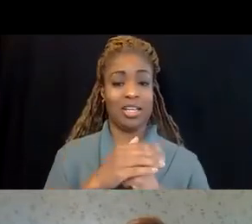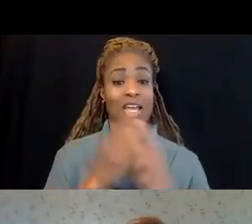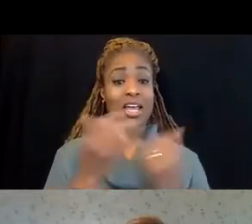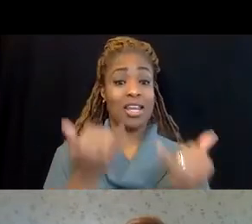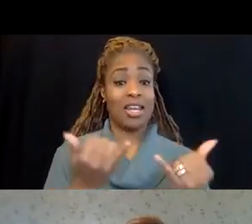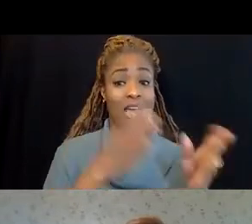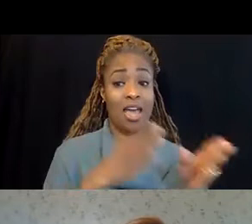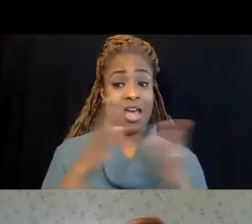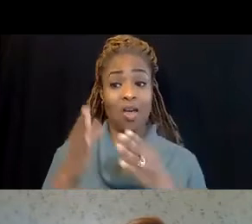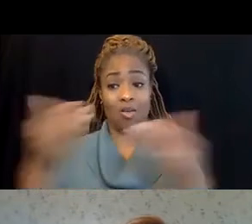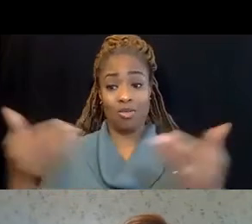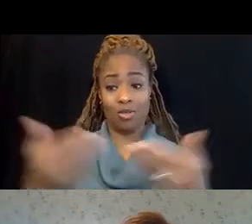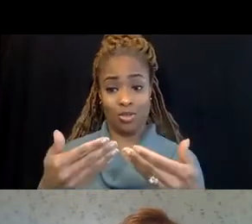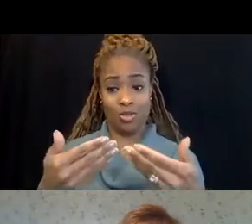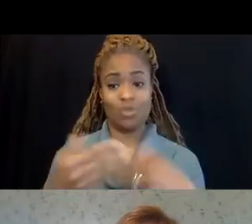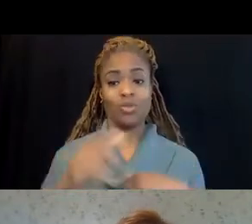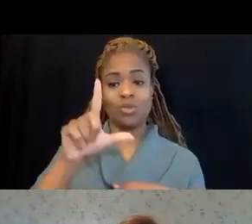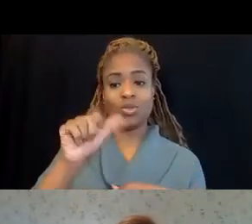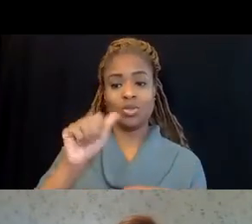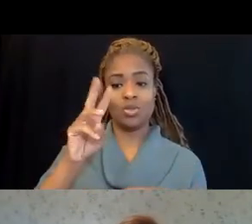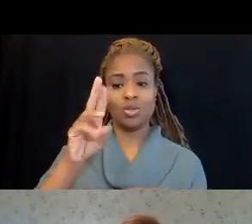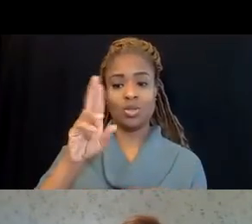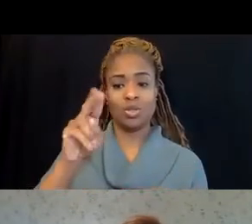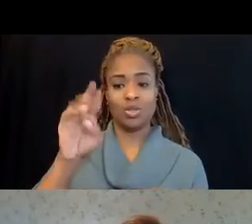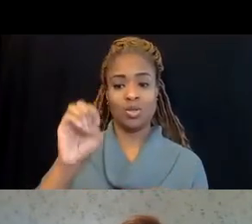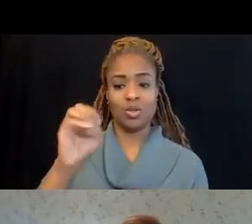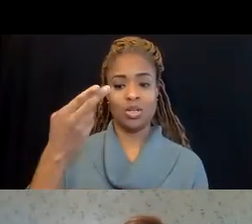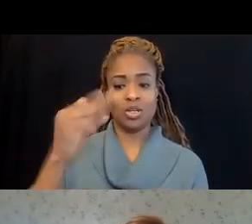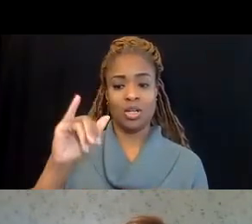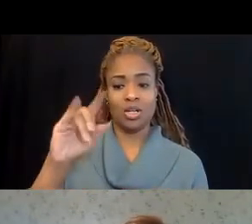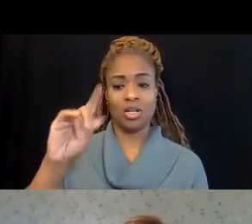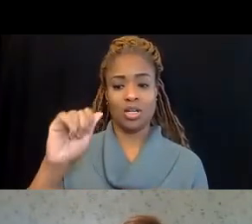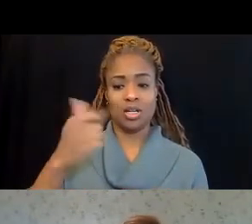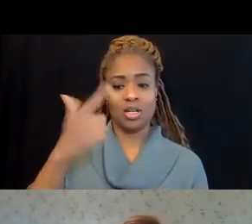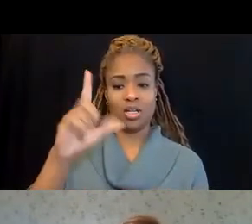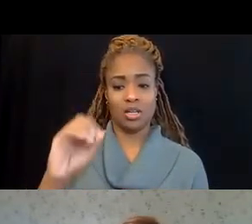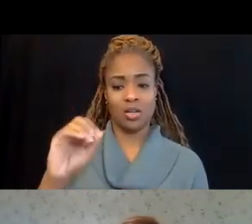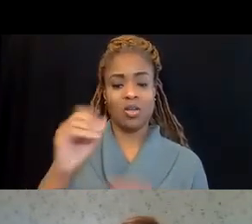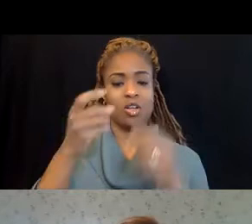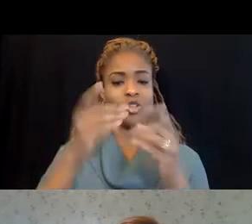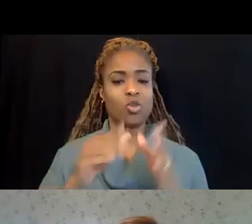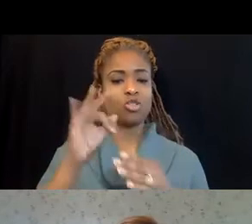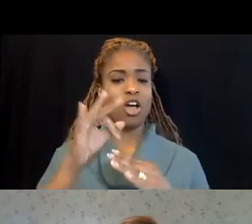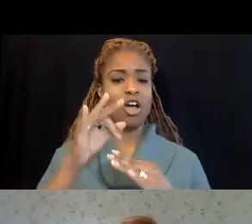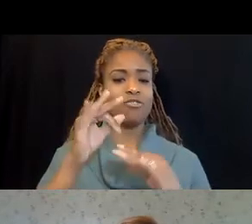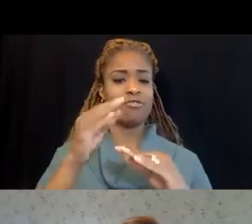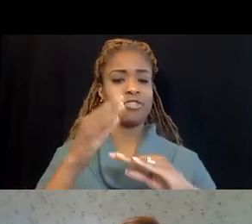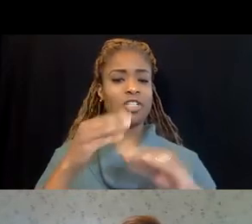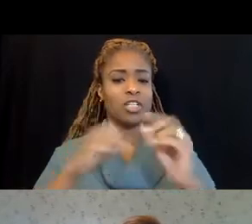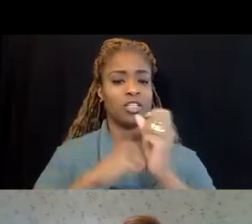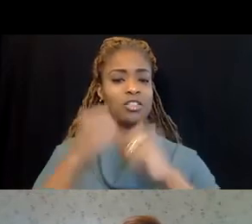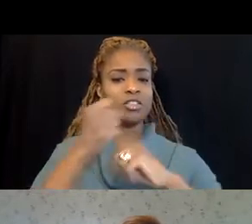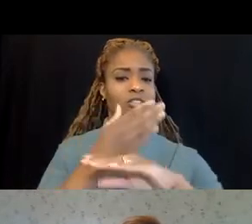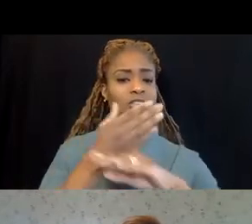would like to introduce Lawrence Hidalgo. He is the Director of Construction Safety and Health Division